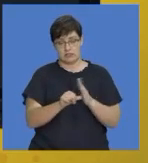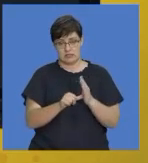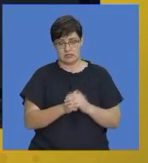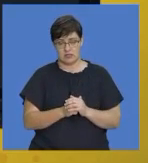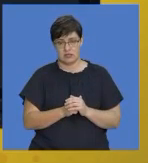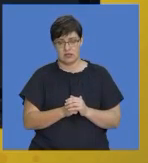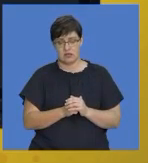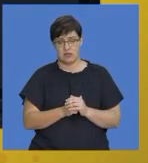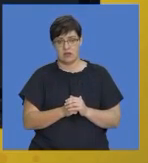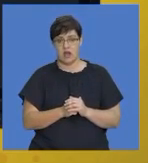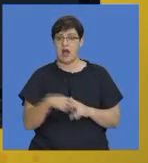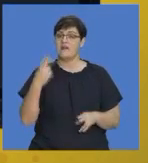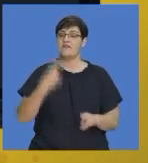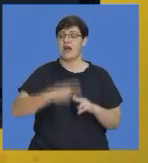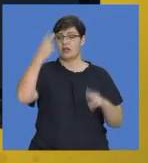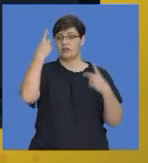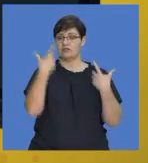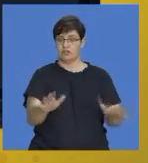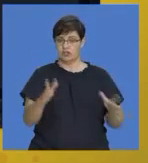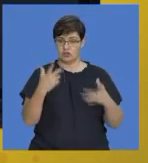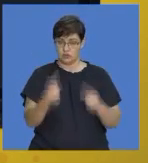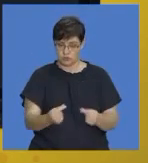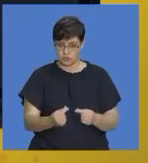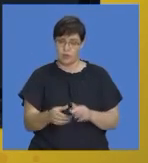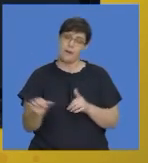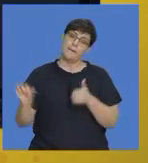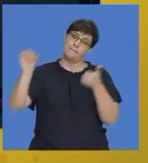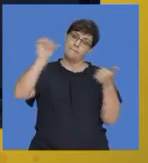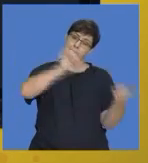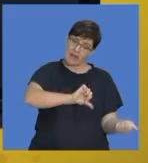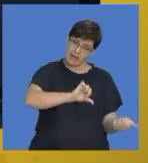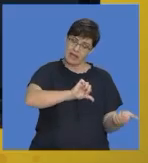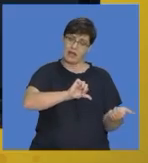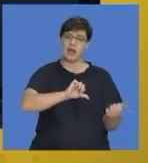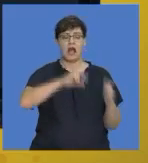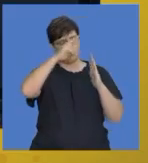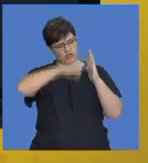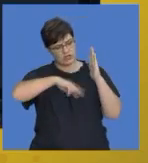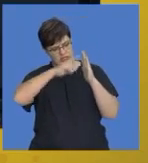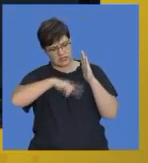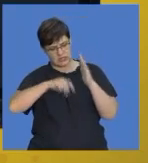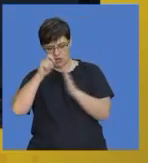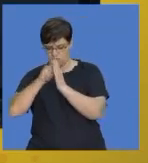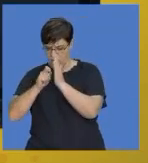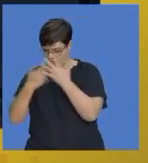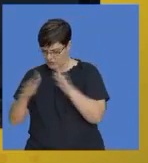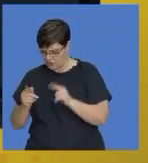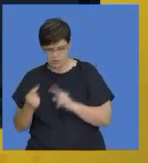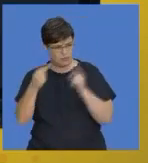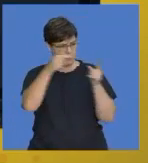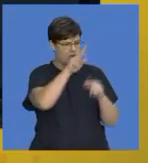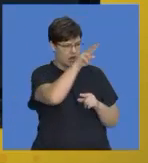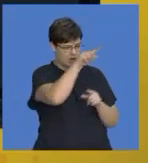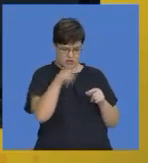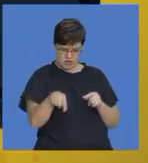when you are finally done with your obituary, you go back to the question. Read the question again. And make sure that you have answered the